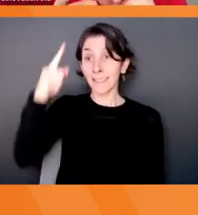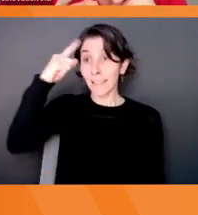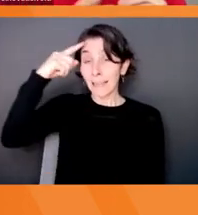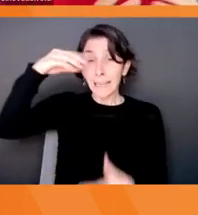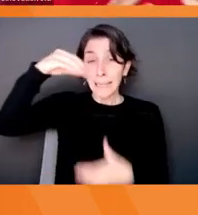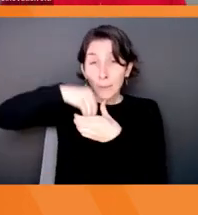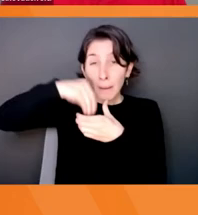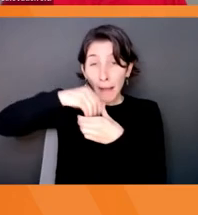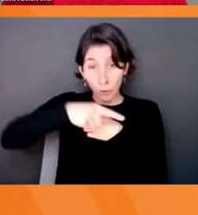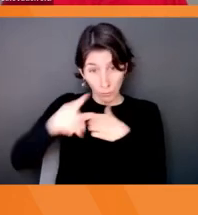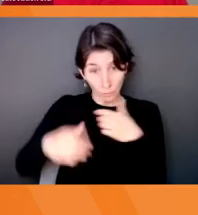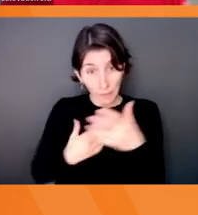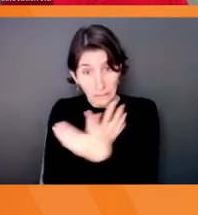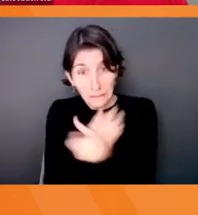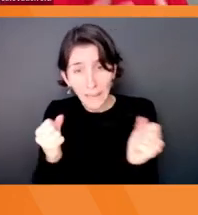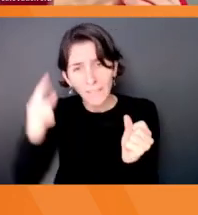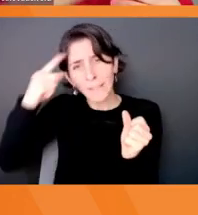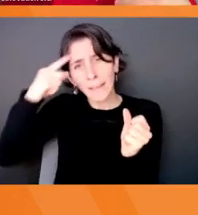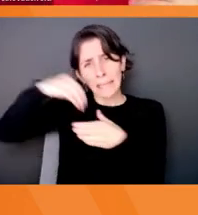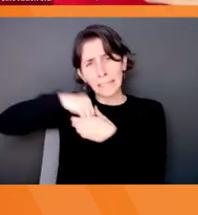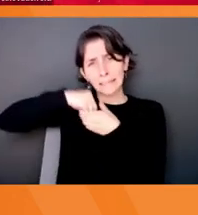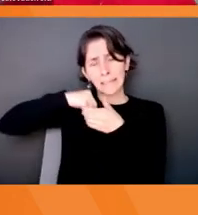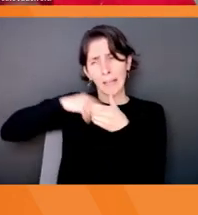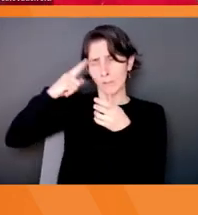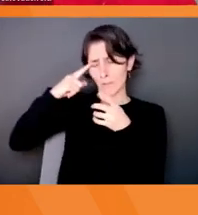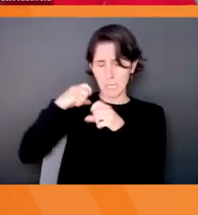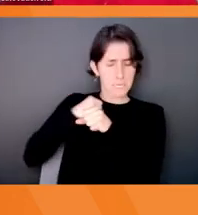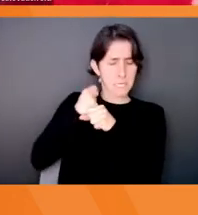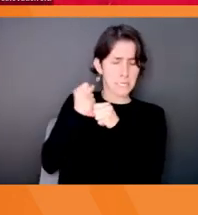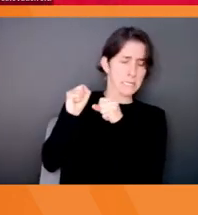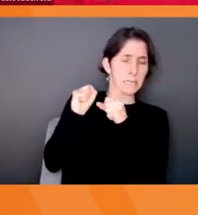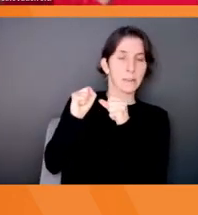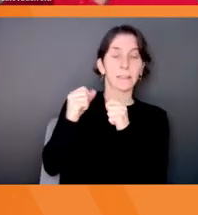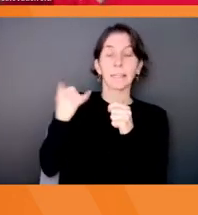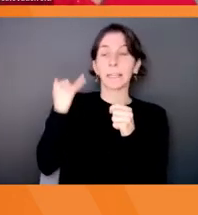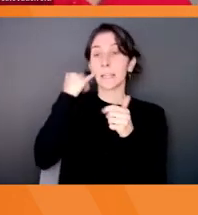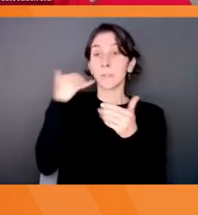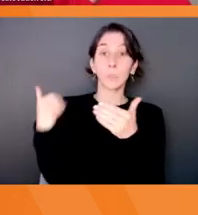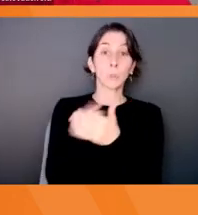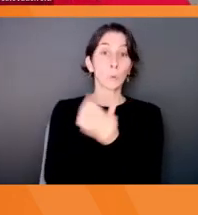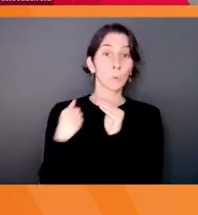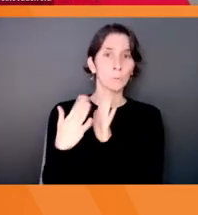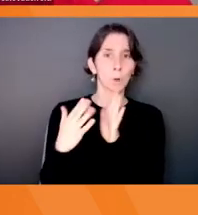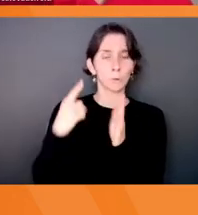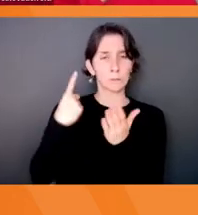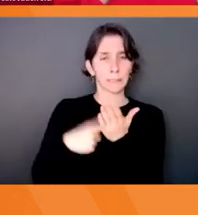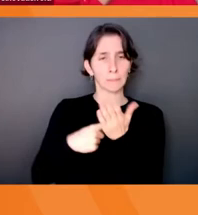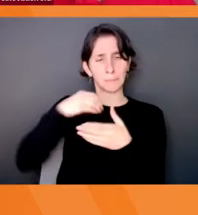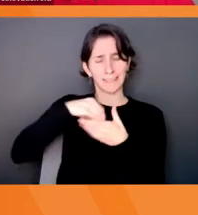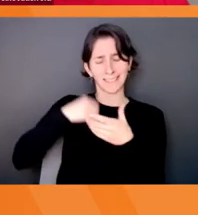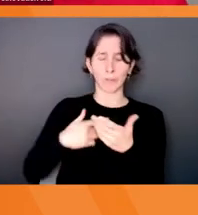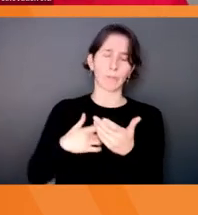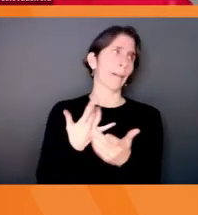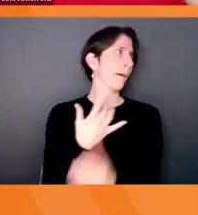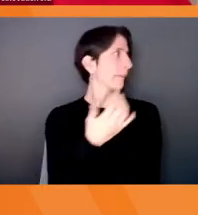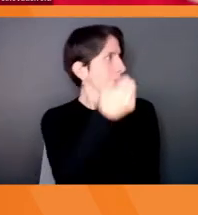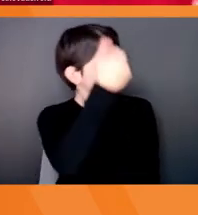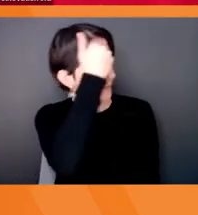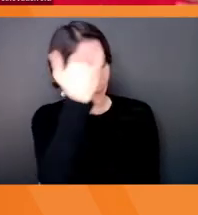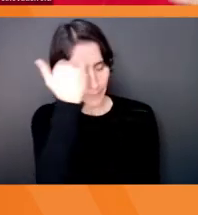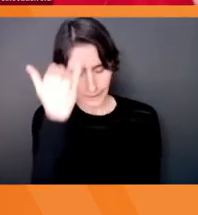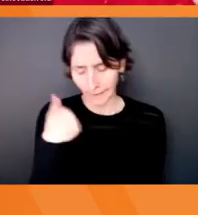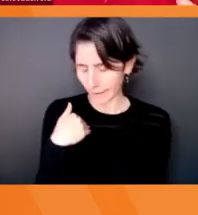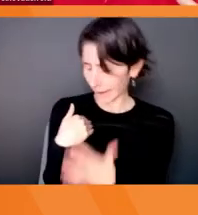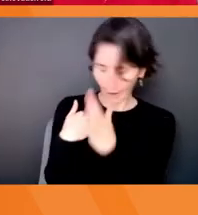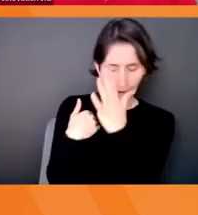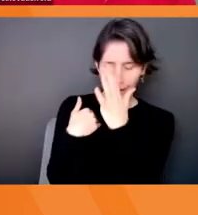you fight your own thoughts? Right. So if you're, if there's a new way of thinking about something, you're like, Oh, that's a dumb idea. Oh no, that's not going to work. Right. Do you resist